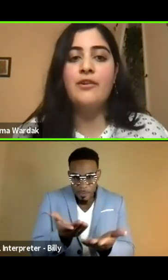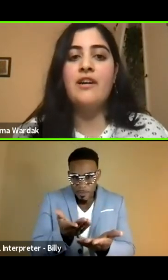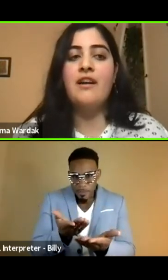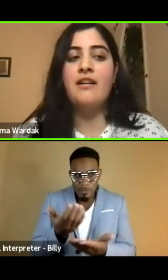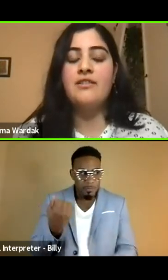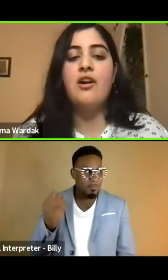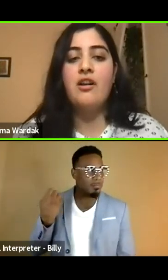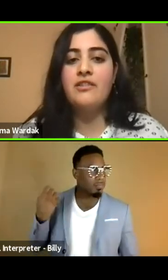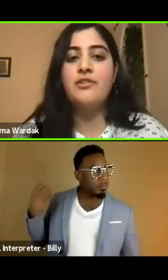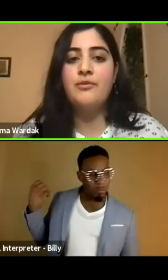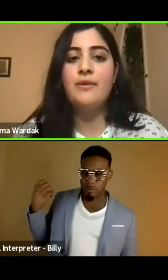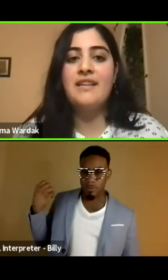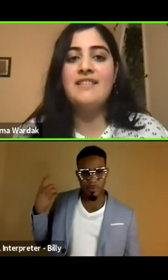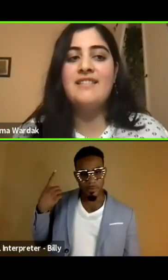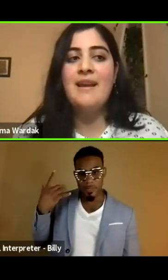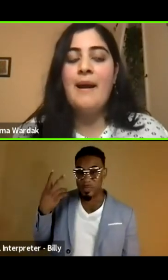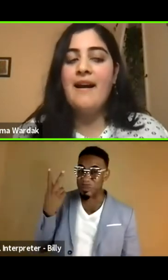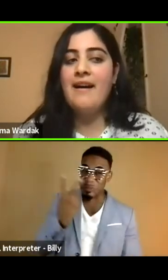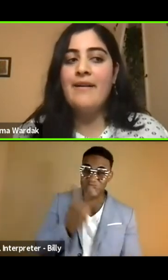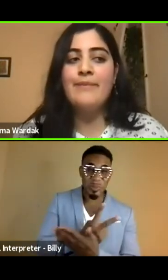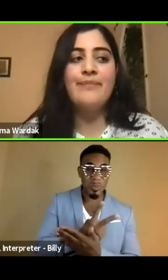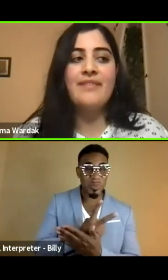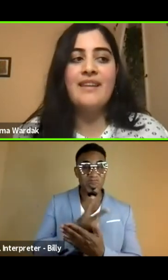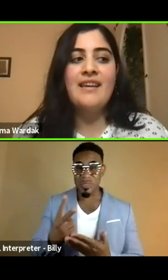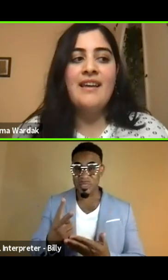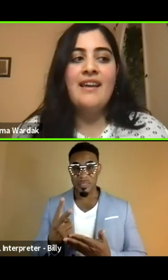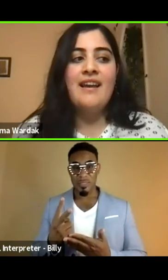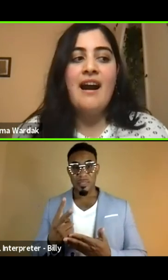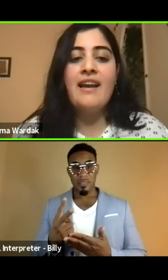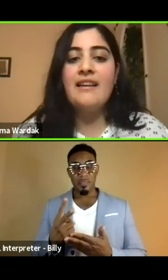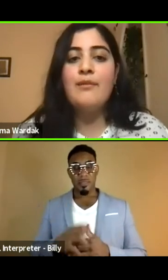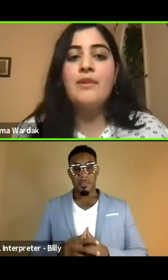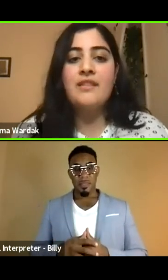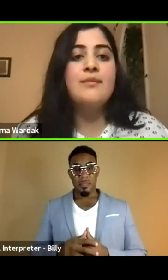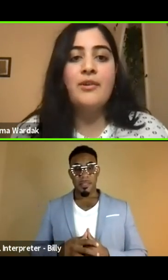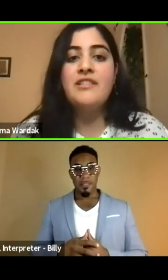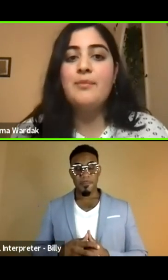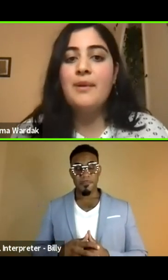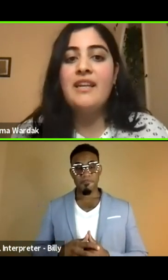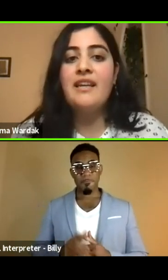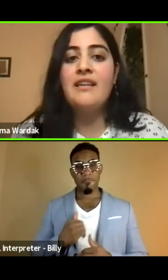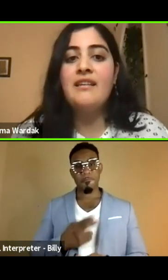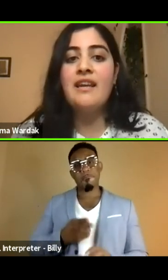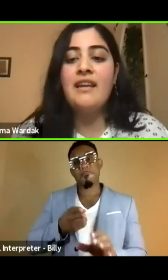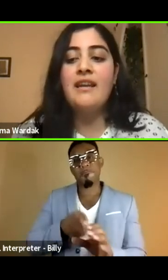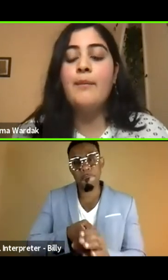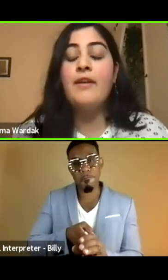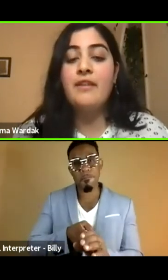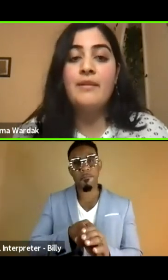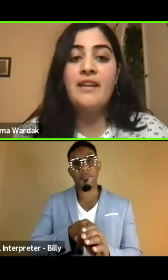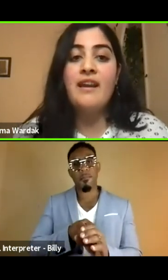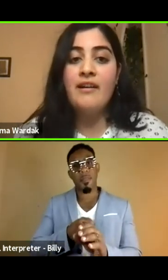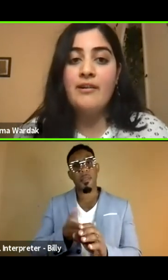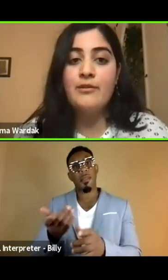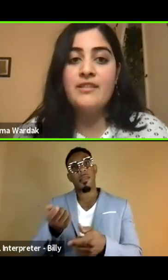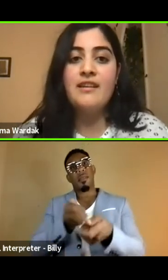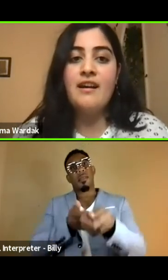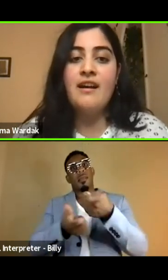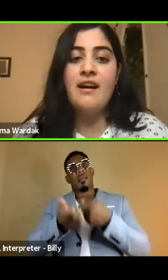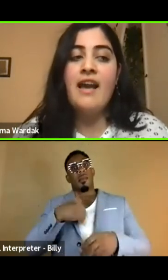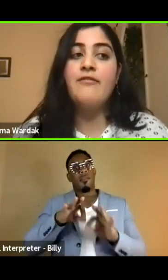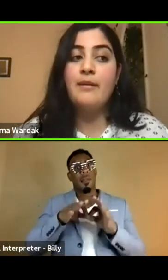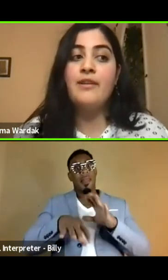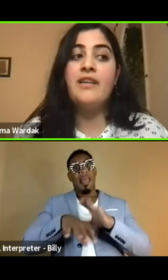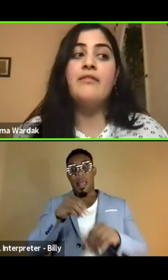hold for a solid two weeks. Um, I was participating in getting my family out.